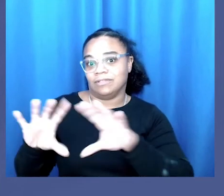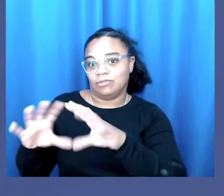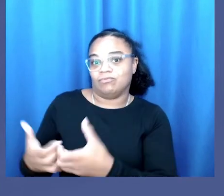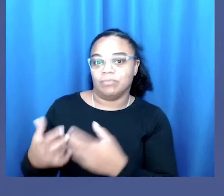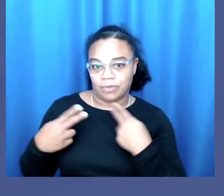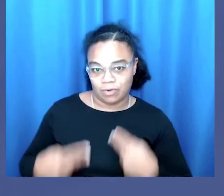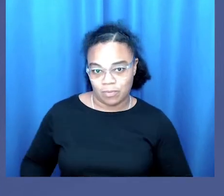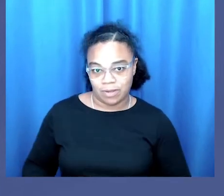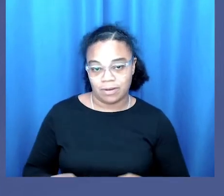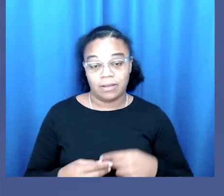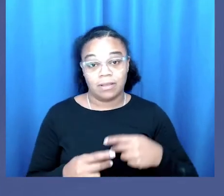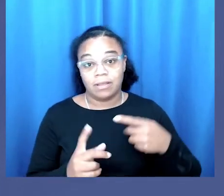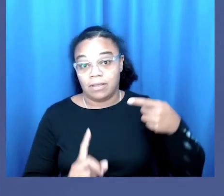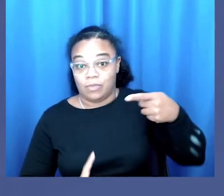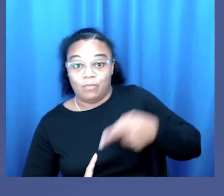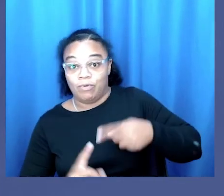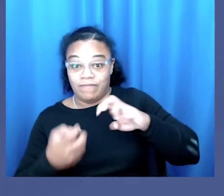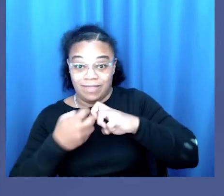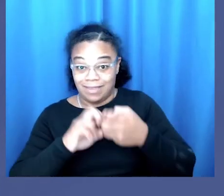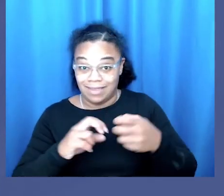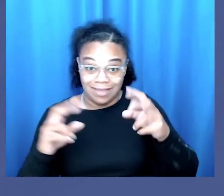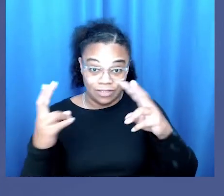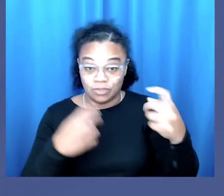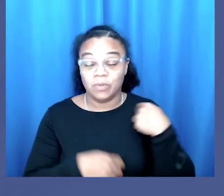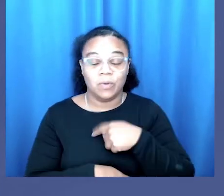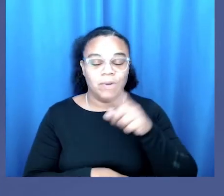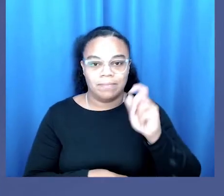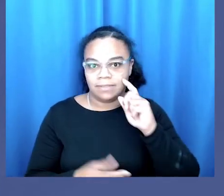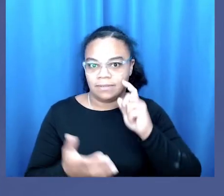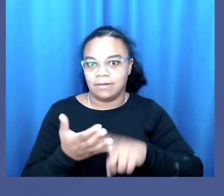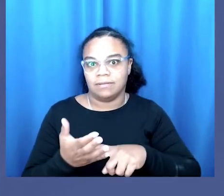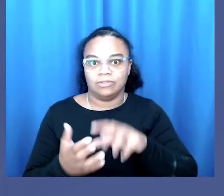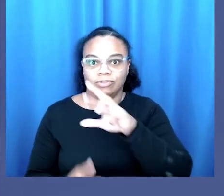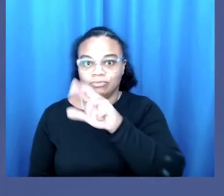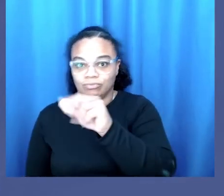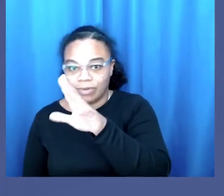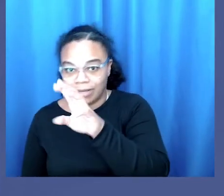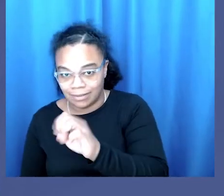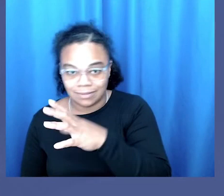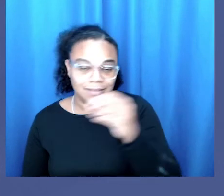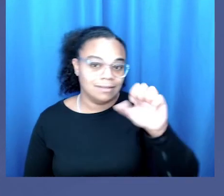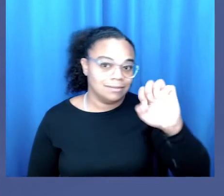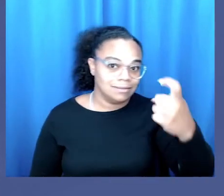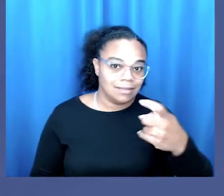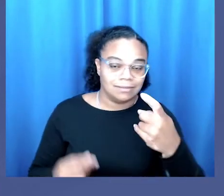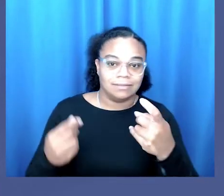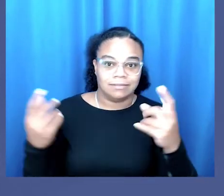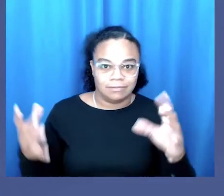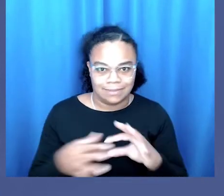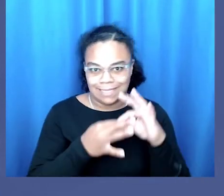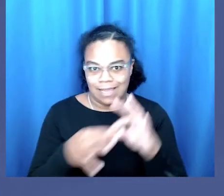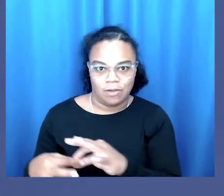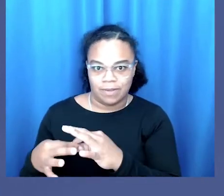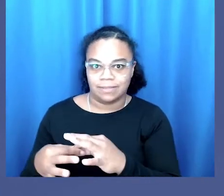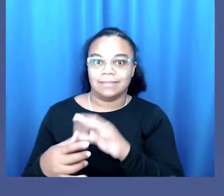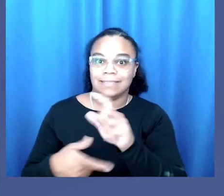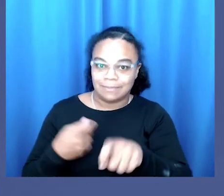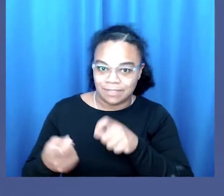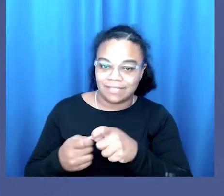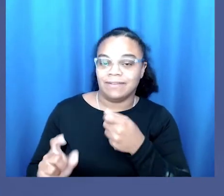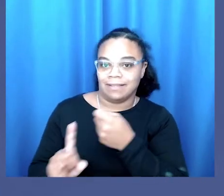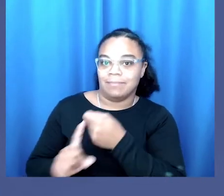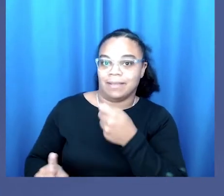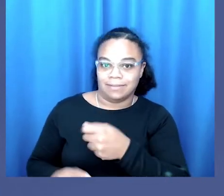of human. In order to get to the root of the issue we must acknowledge the racial sexual entanglements that mark black bodies in particular